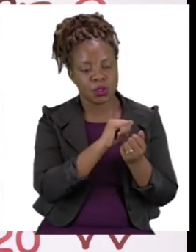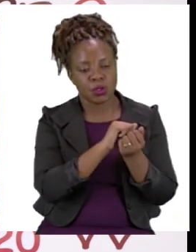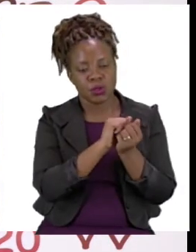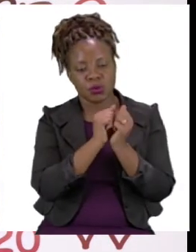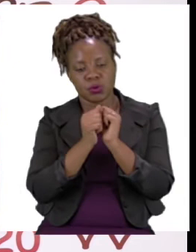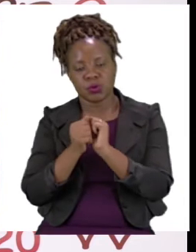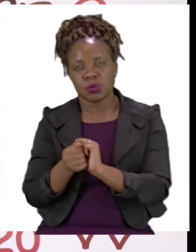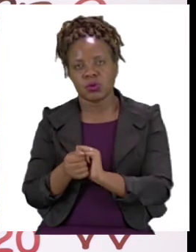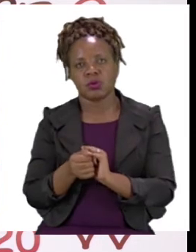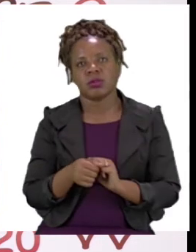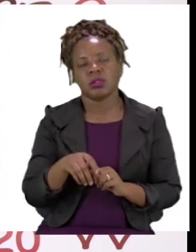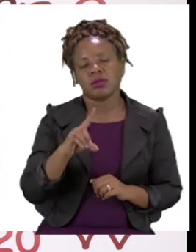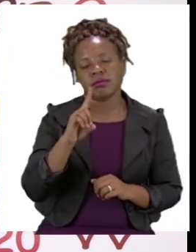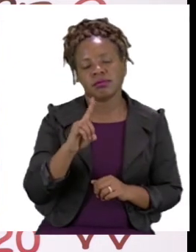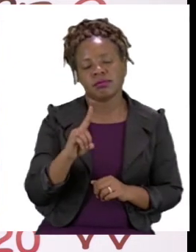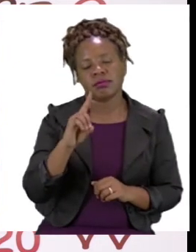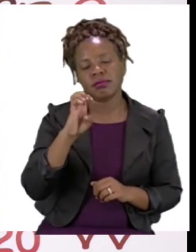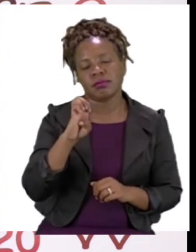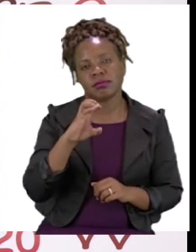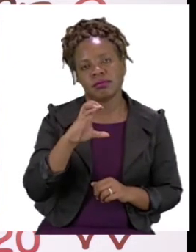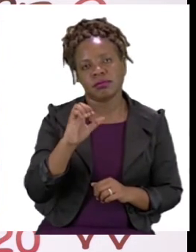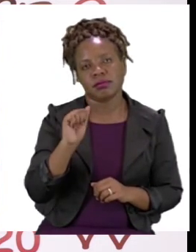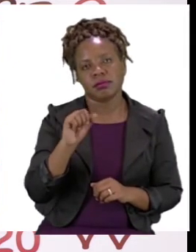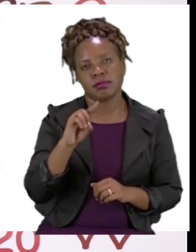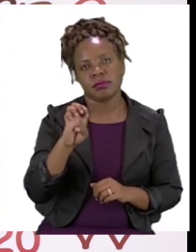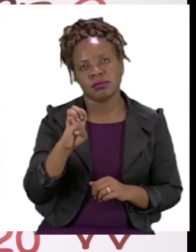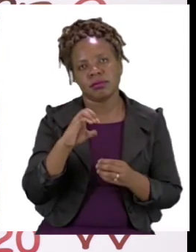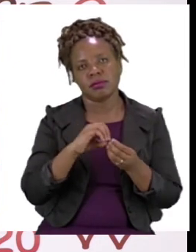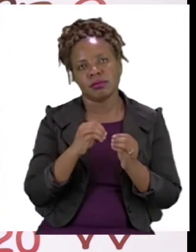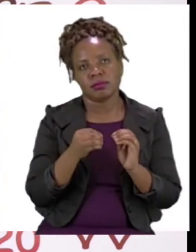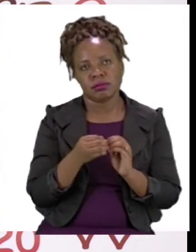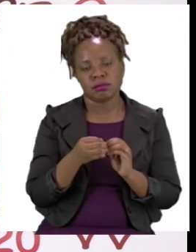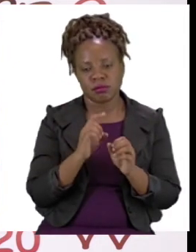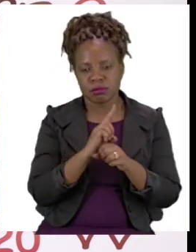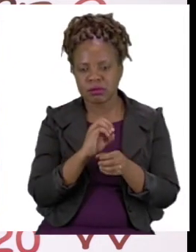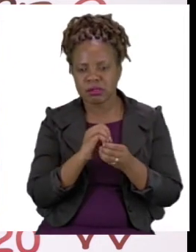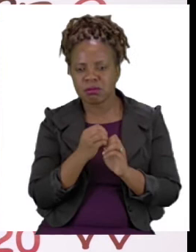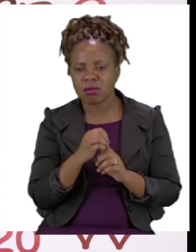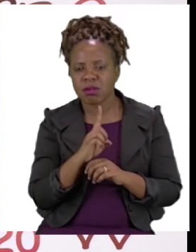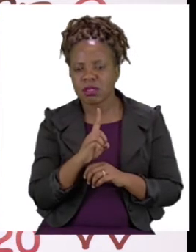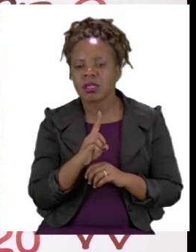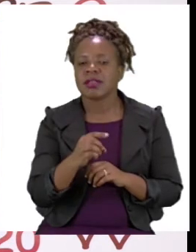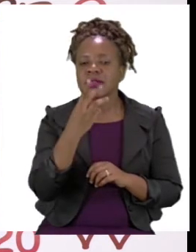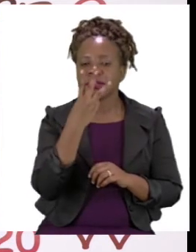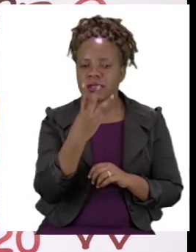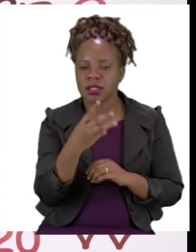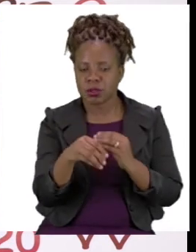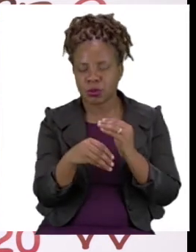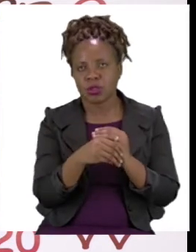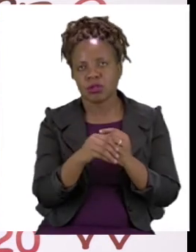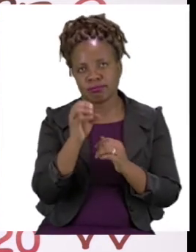decade numbers. So we take the first number which is 3 and we change it into a decade